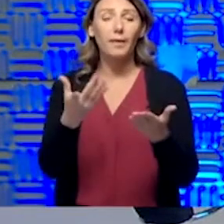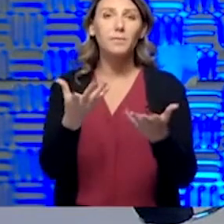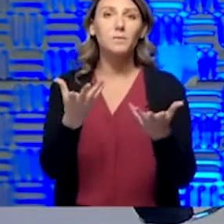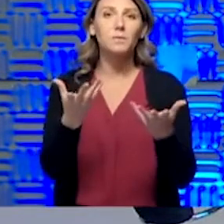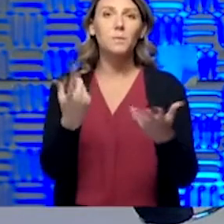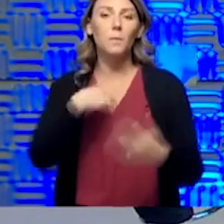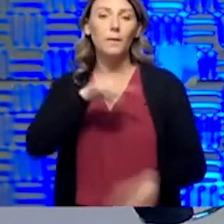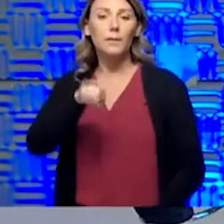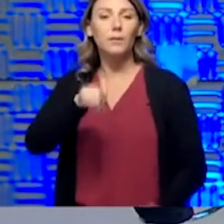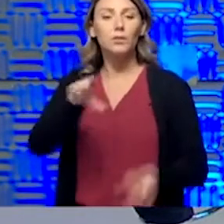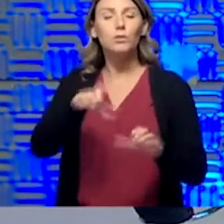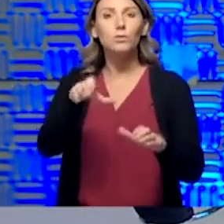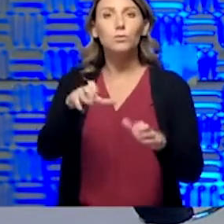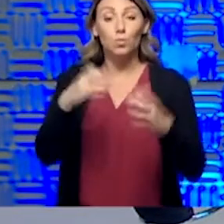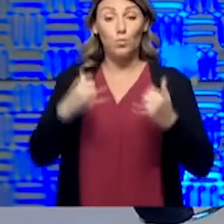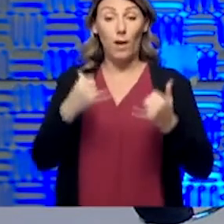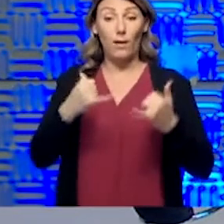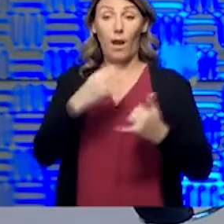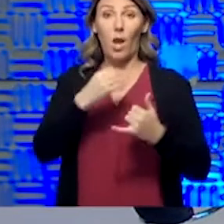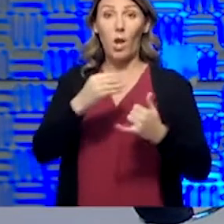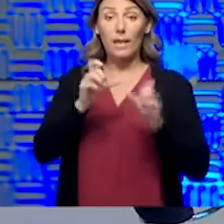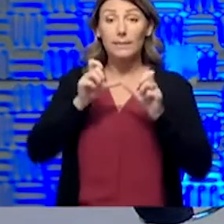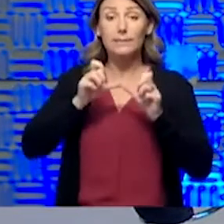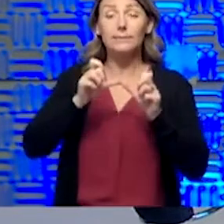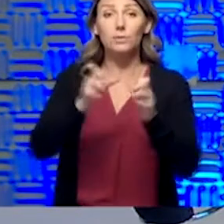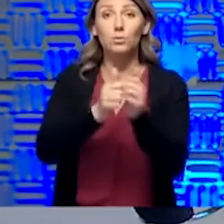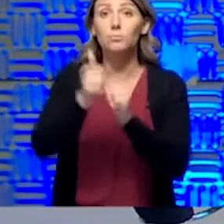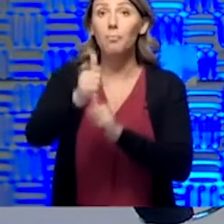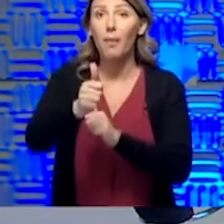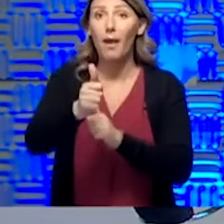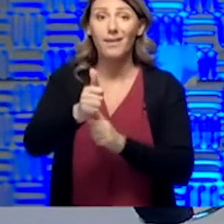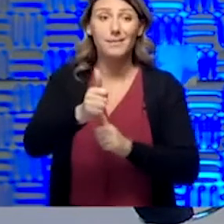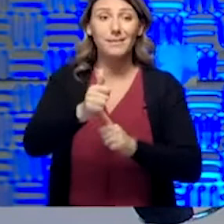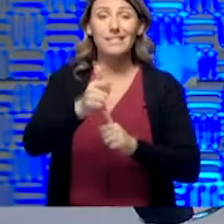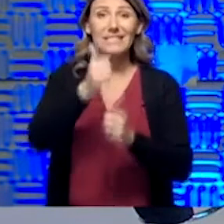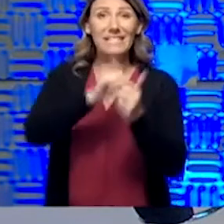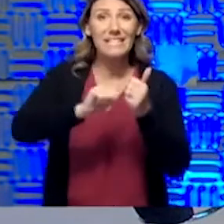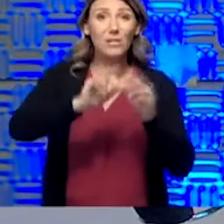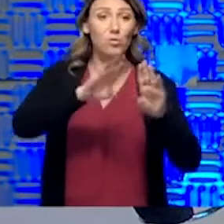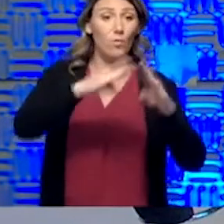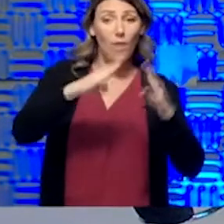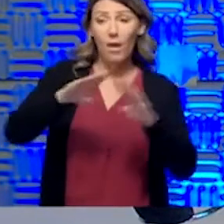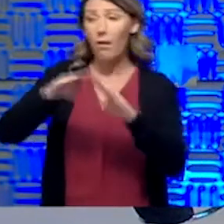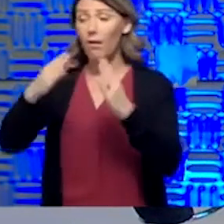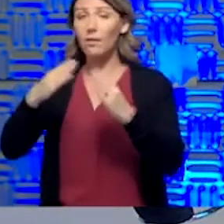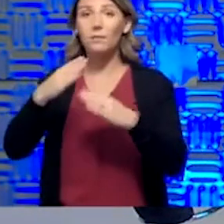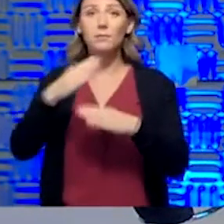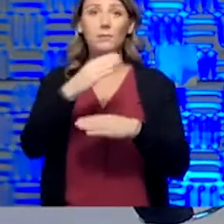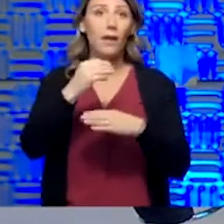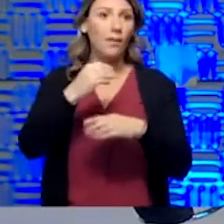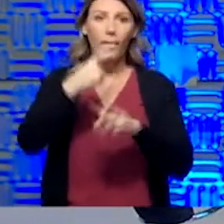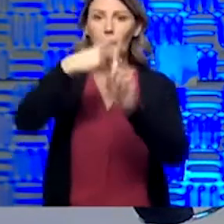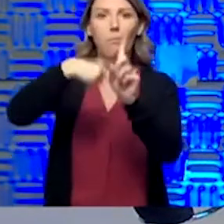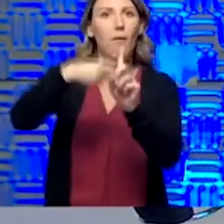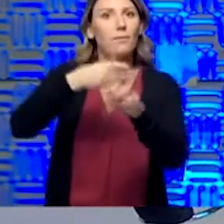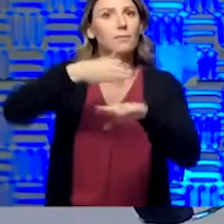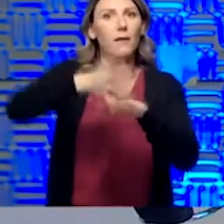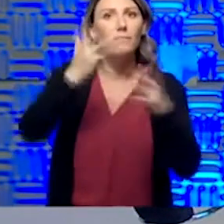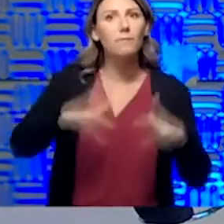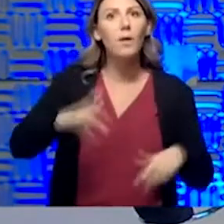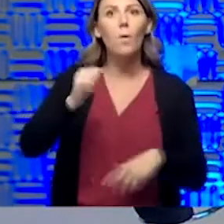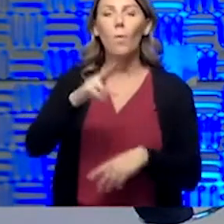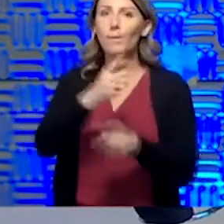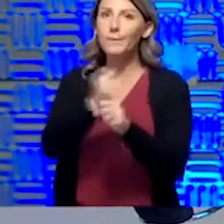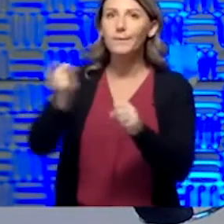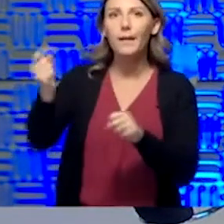now and continue it beyond these phases and even on through the months and months after this until next year? What are some of the things that we need to keep